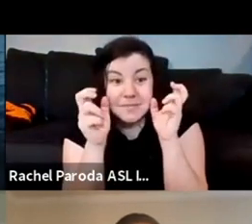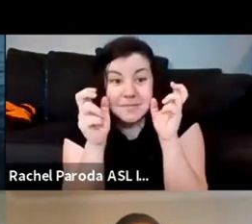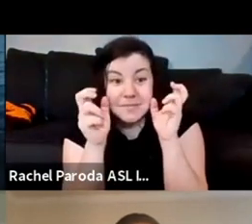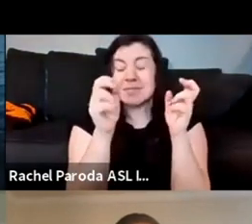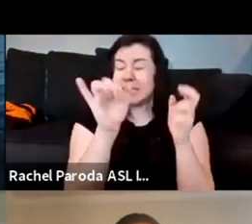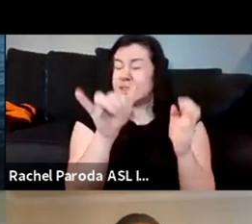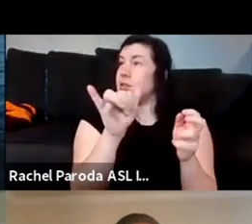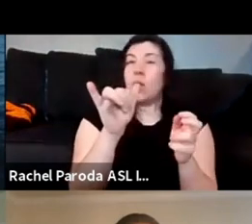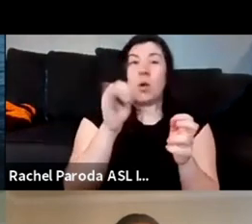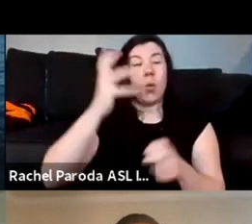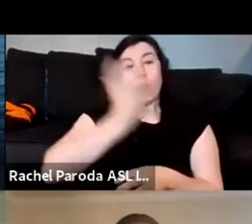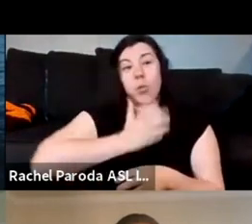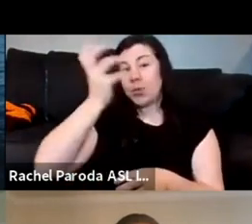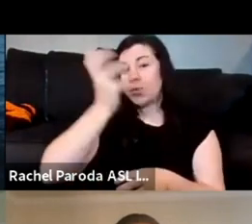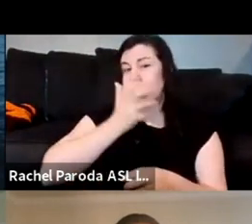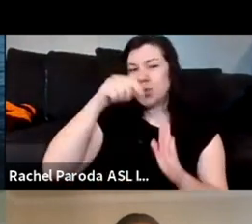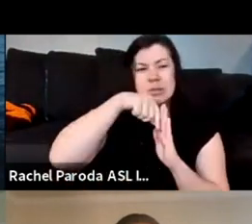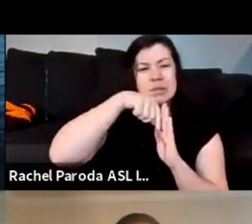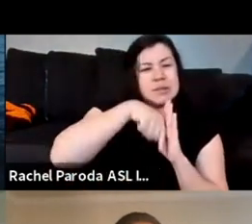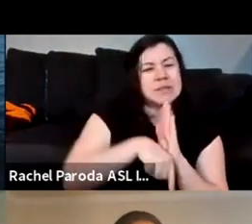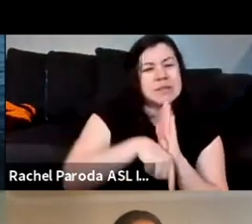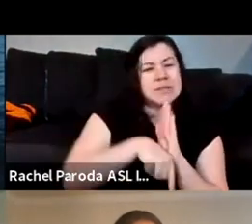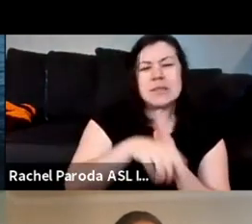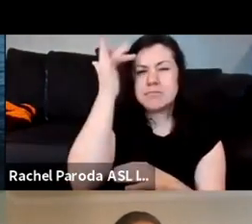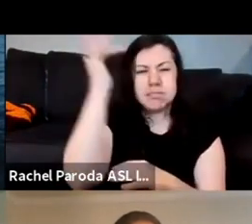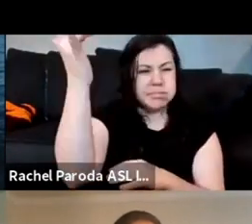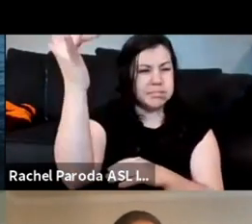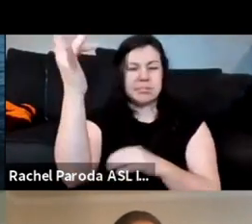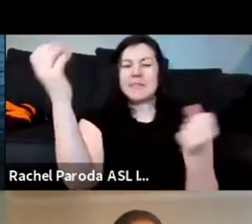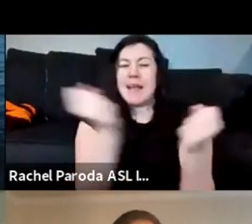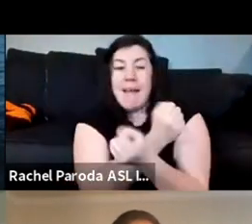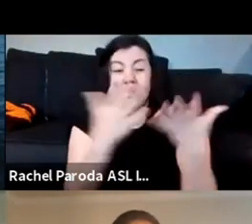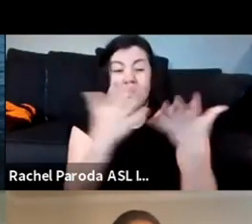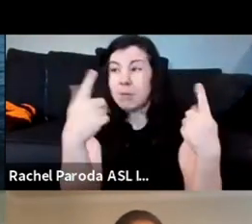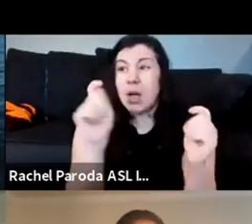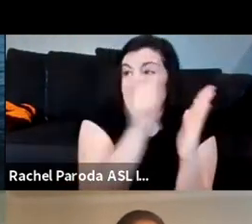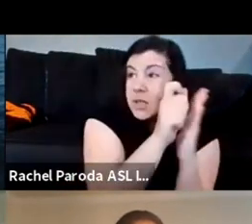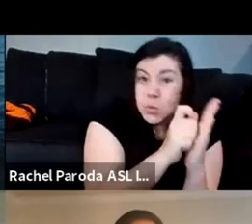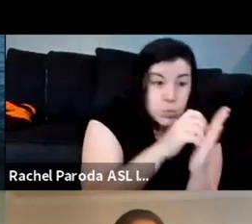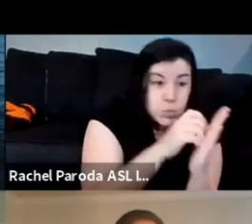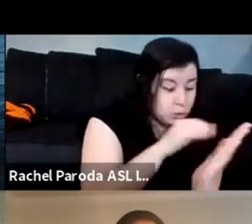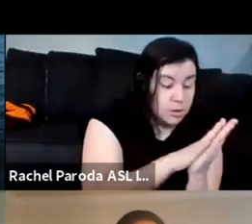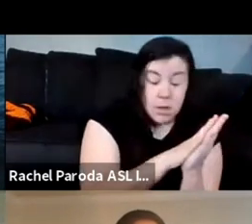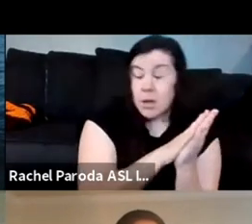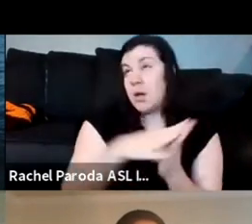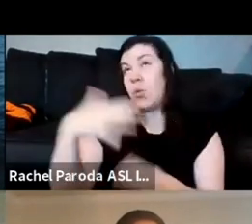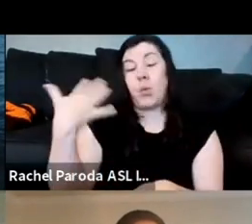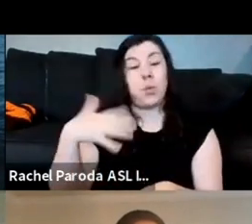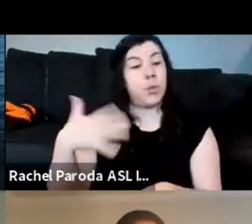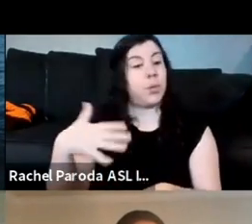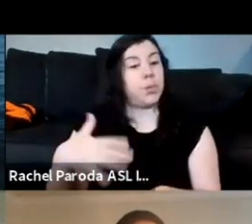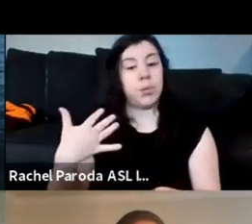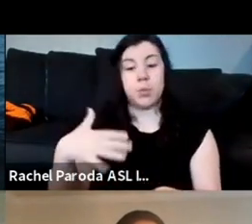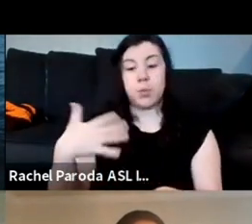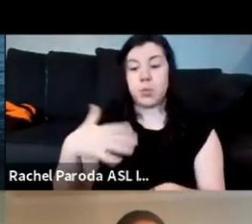um and everything that has been said has just i'm trying to take notes and it's incredible um